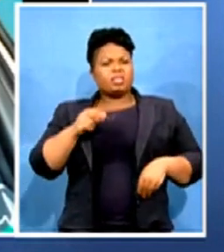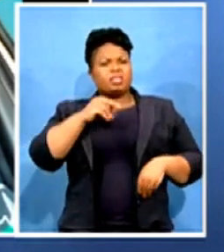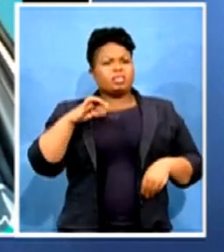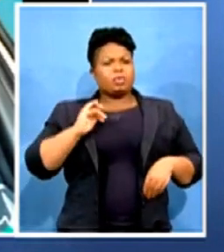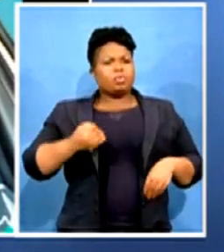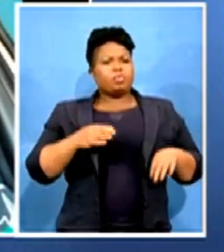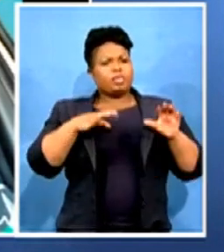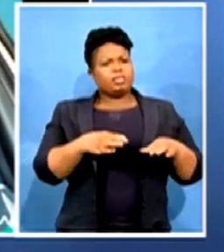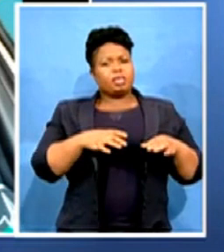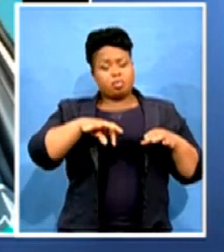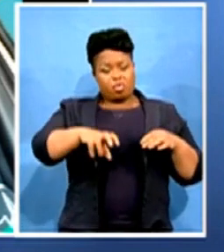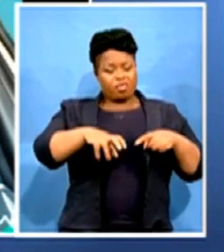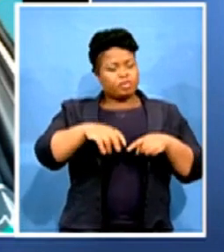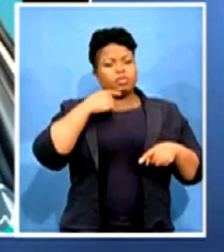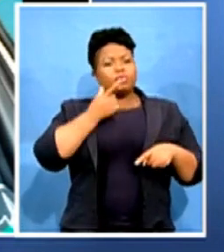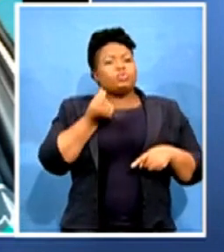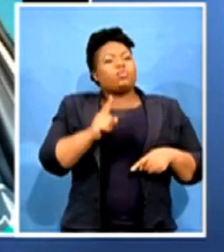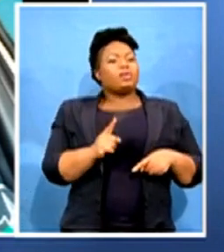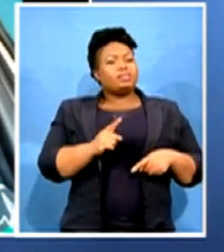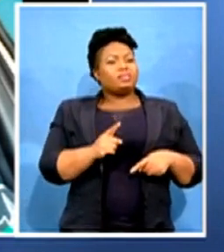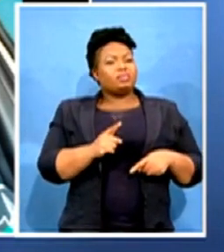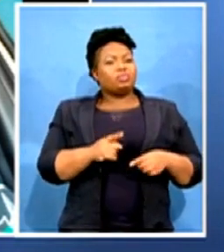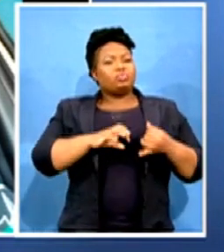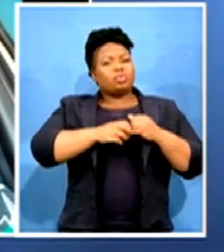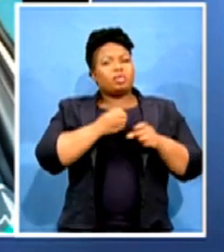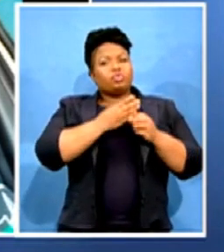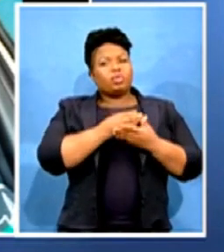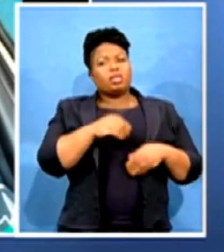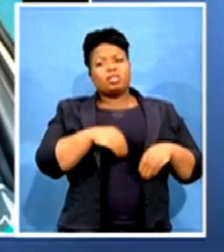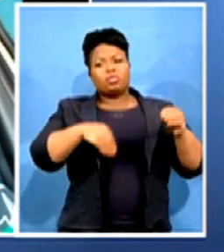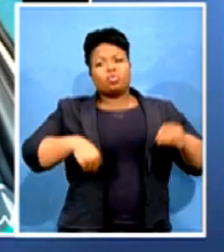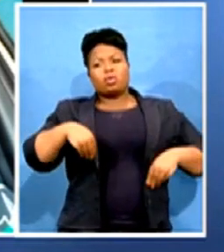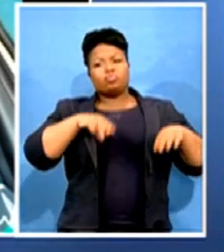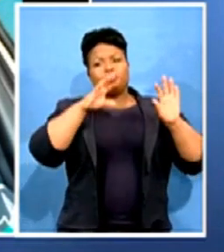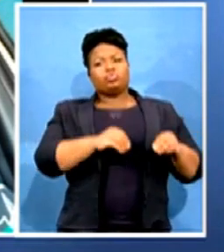stem this corruption and this mismanagement of public funds?